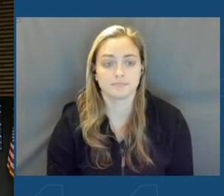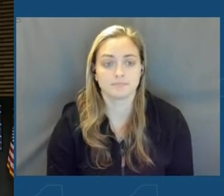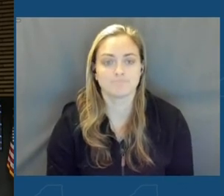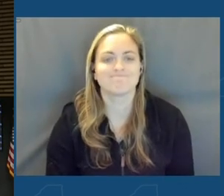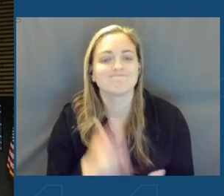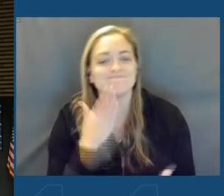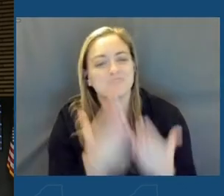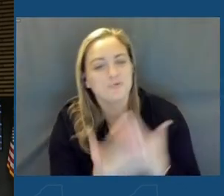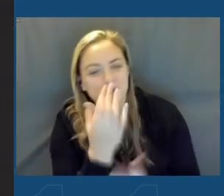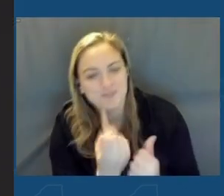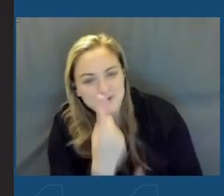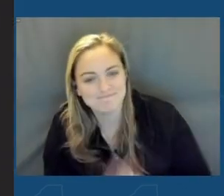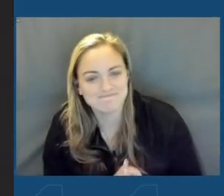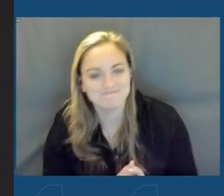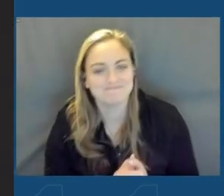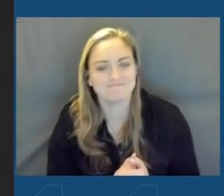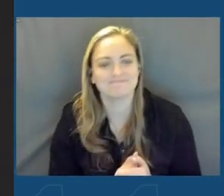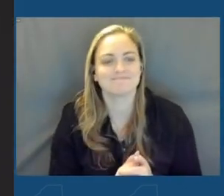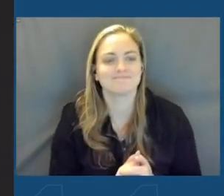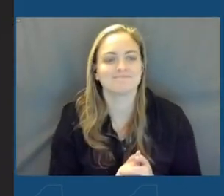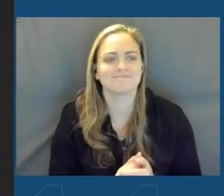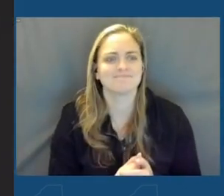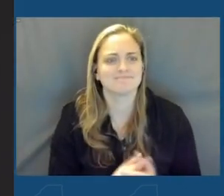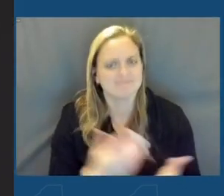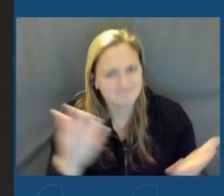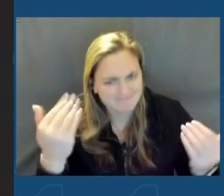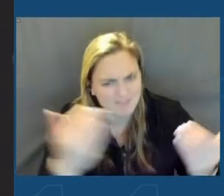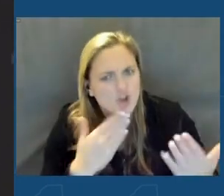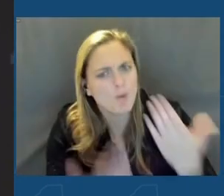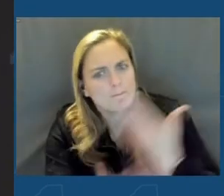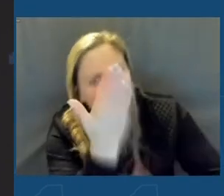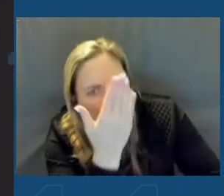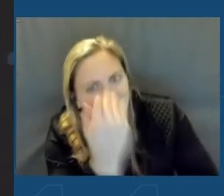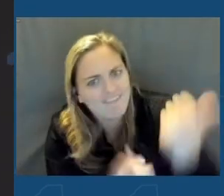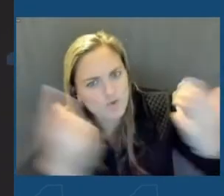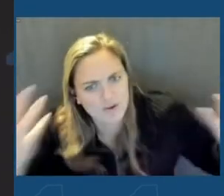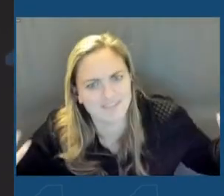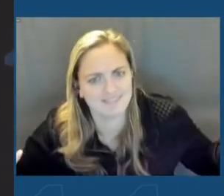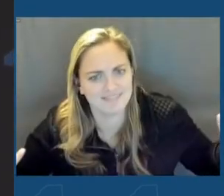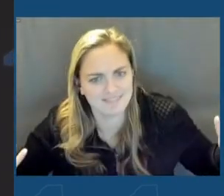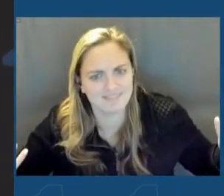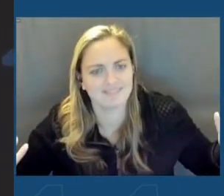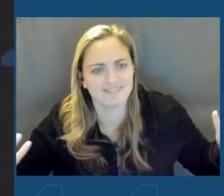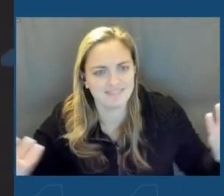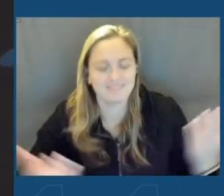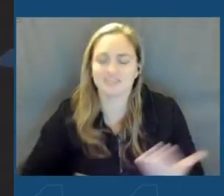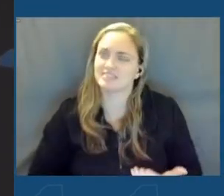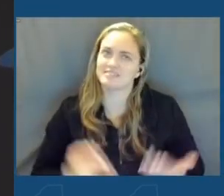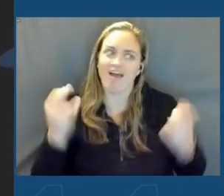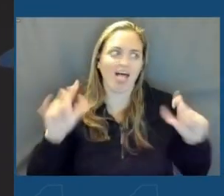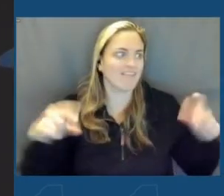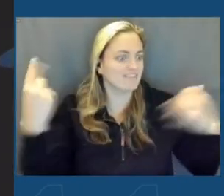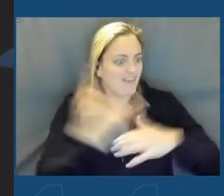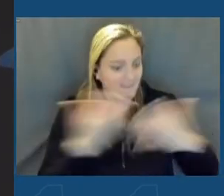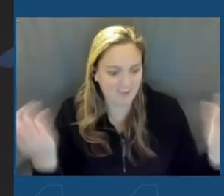Good morning, everyone. A little bit better than that. Good morning, everyone. It's a hell of a day here.